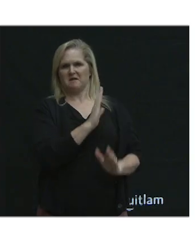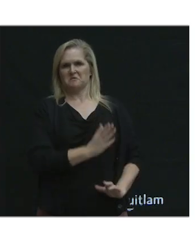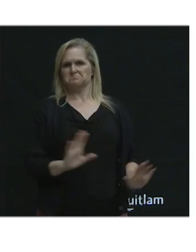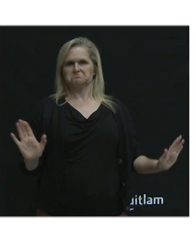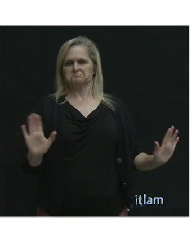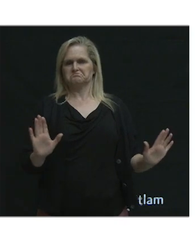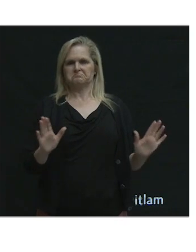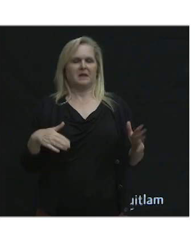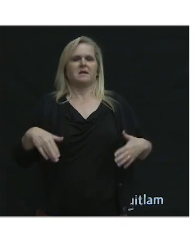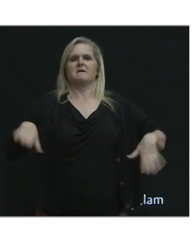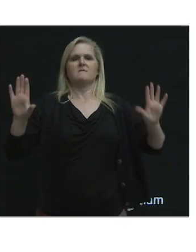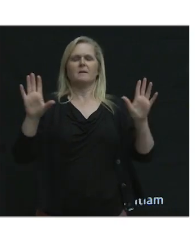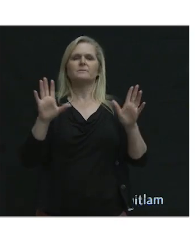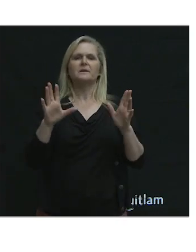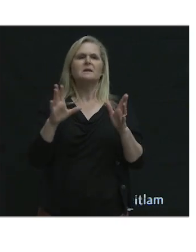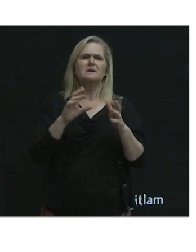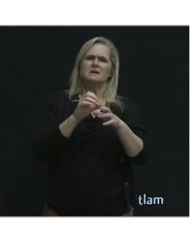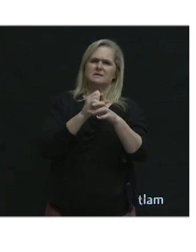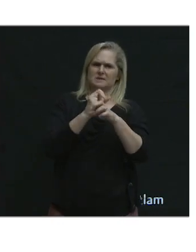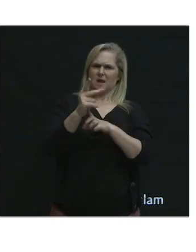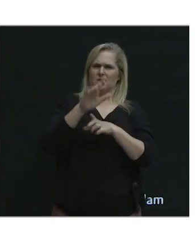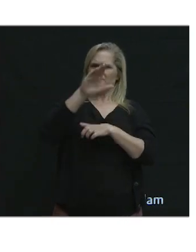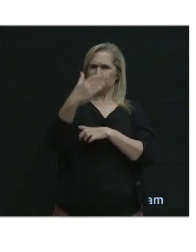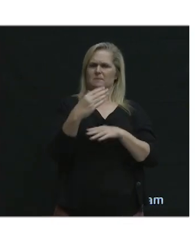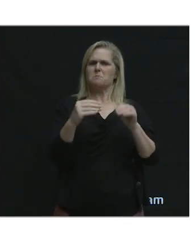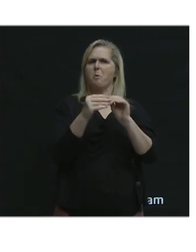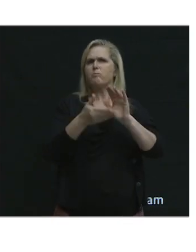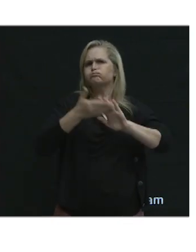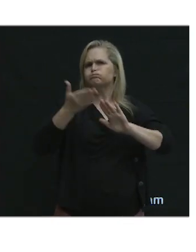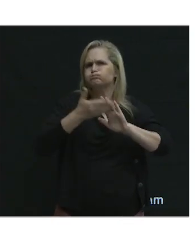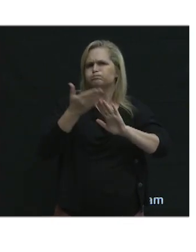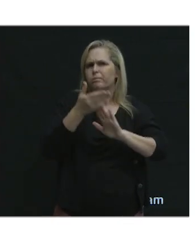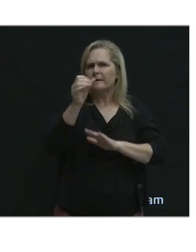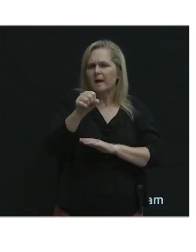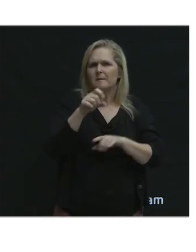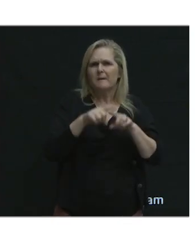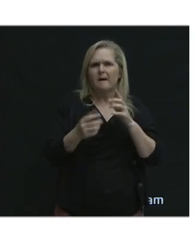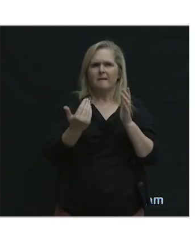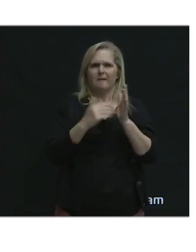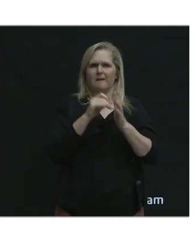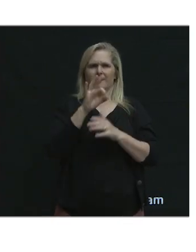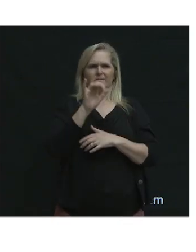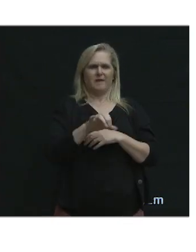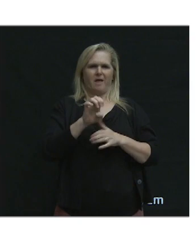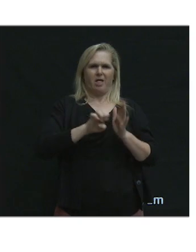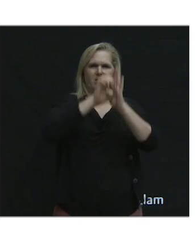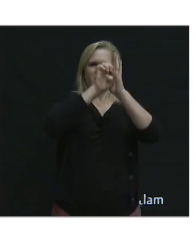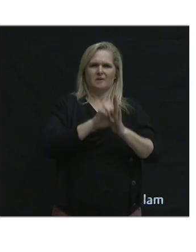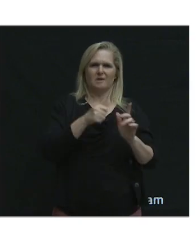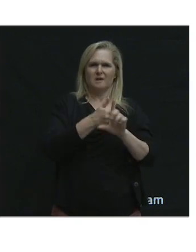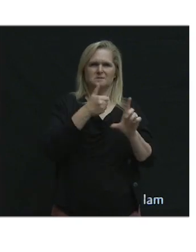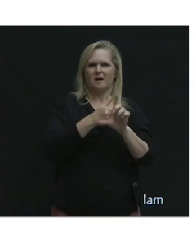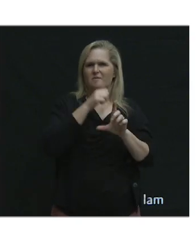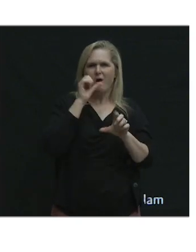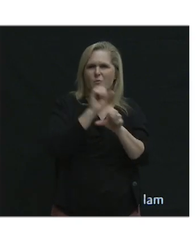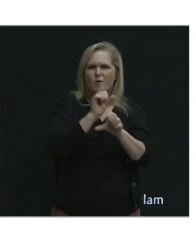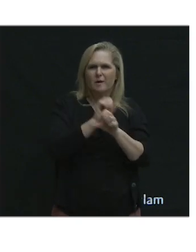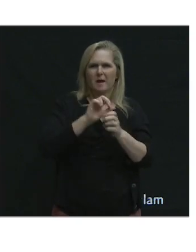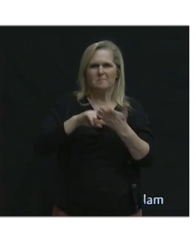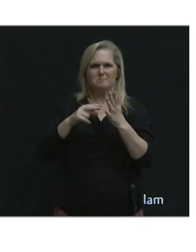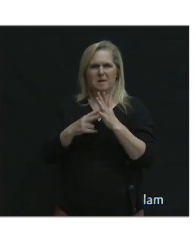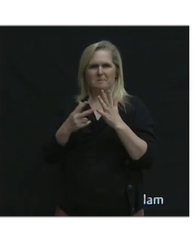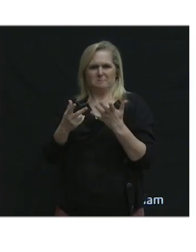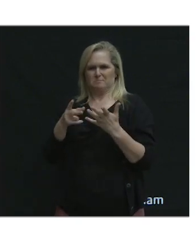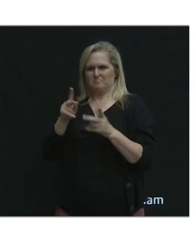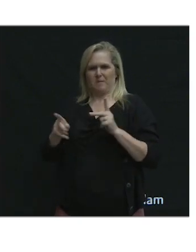SkyTrain may seem more efficient. But again, when the elevator is not working, people on wheelchair, those pushing